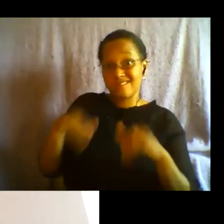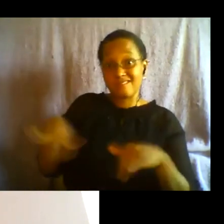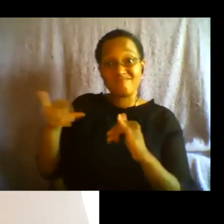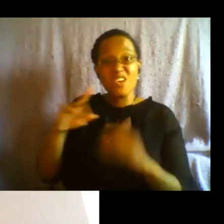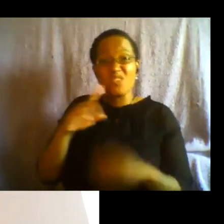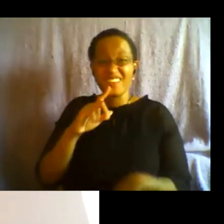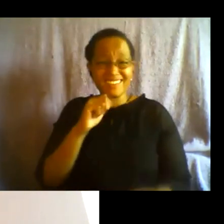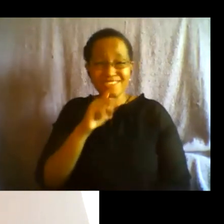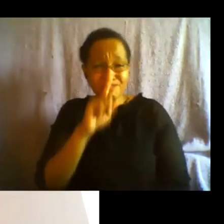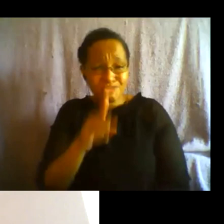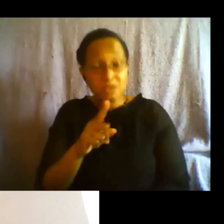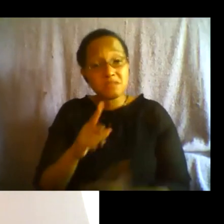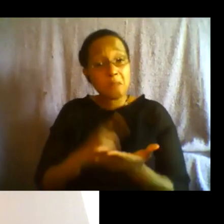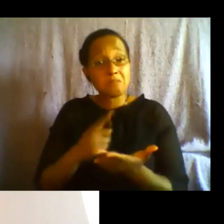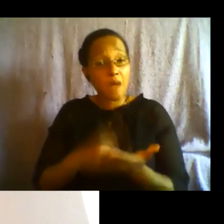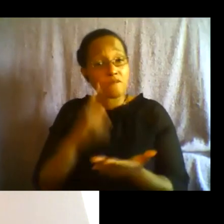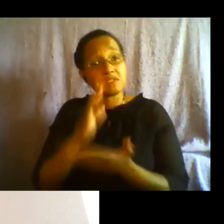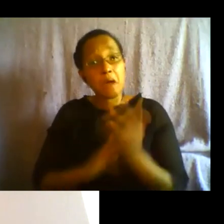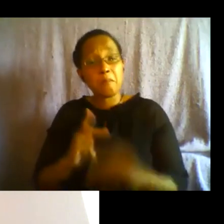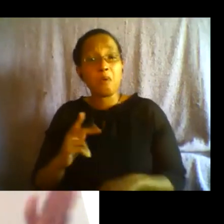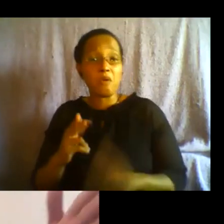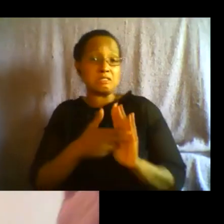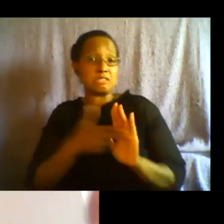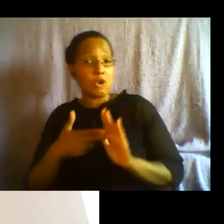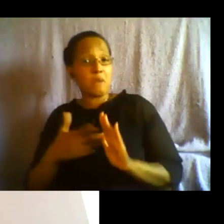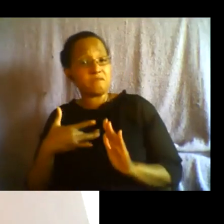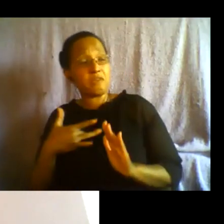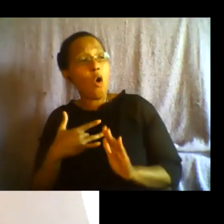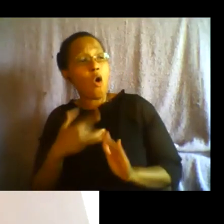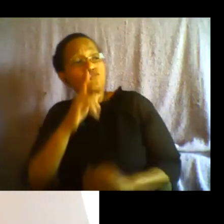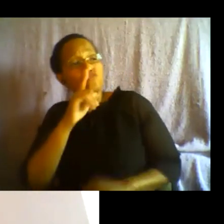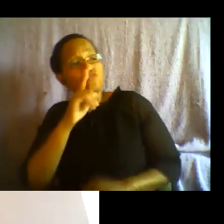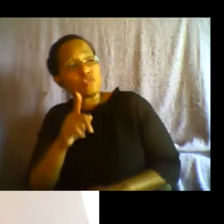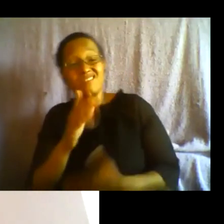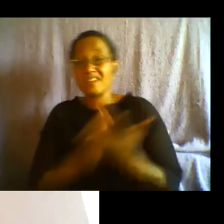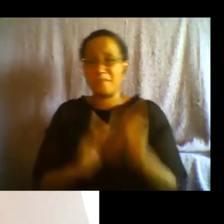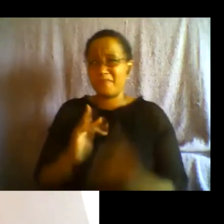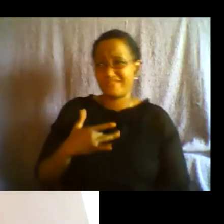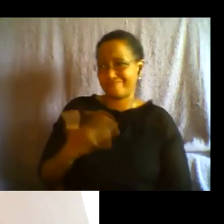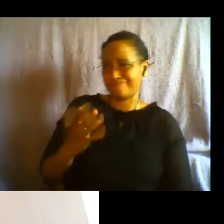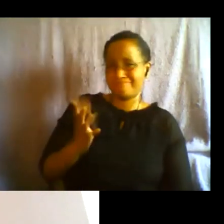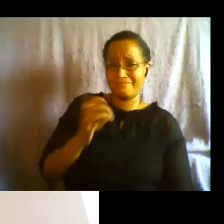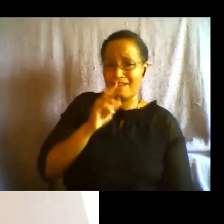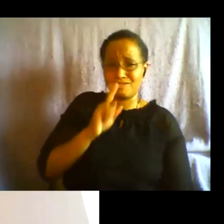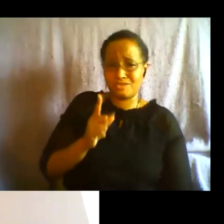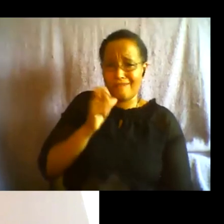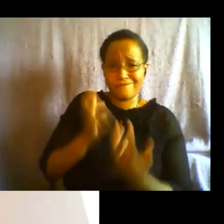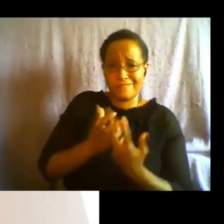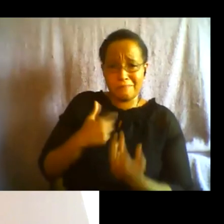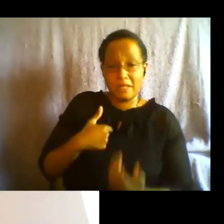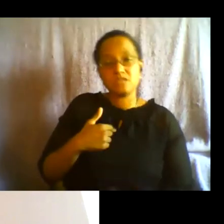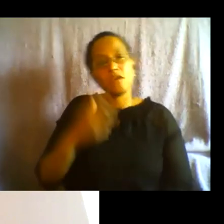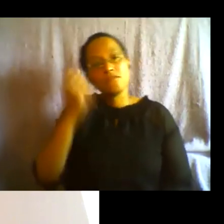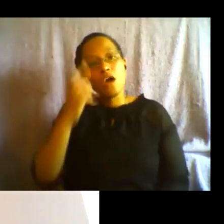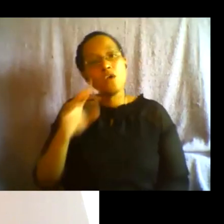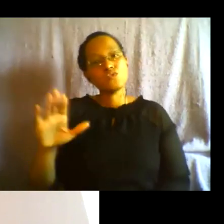and a lot of times they don't and deciding that you get to choose your own narrative and your own path um and not letting